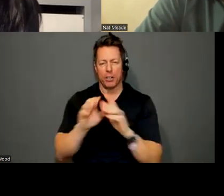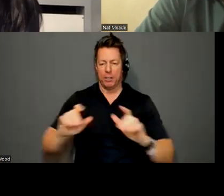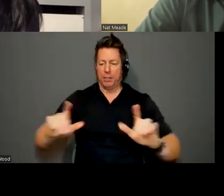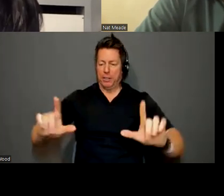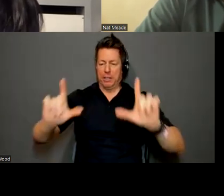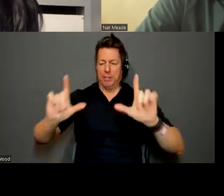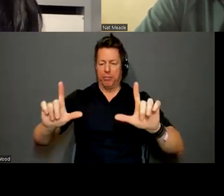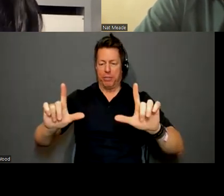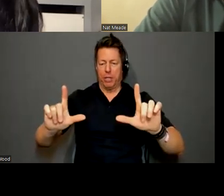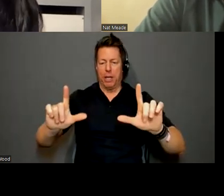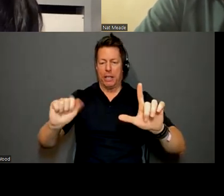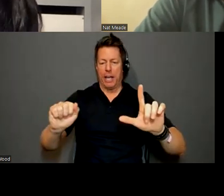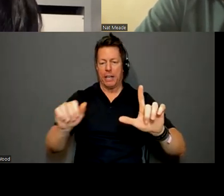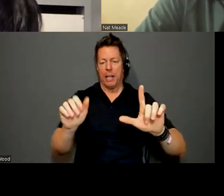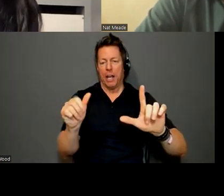edges of the work.